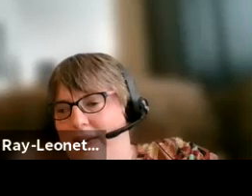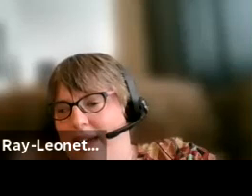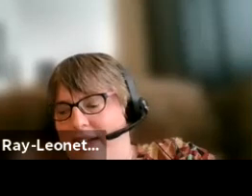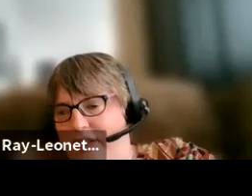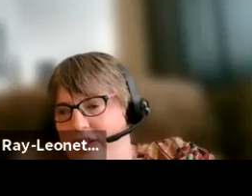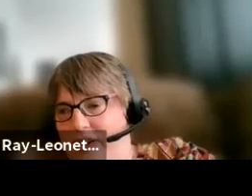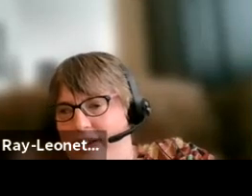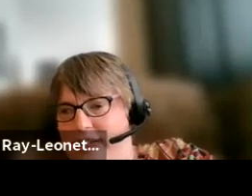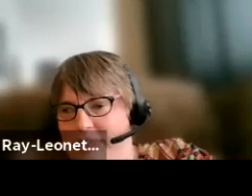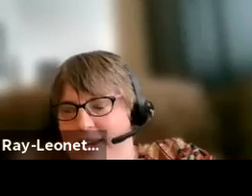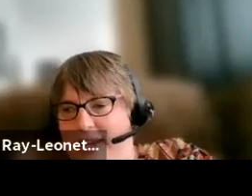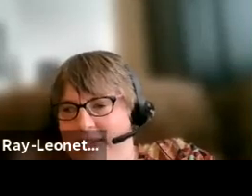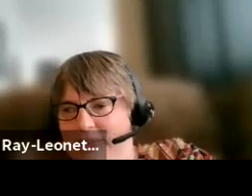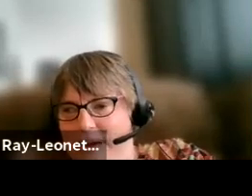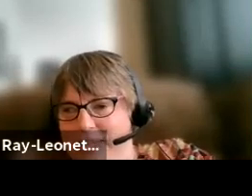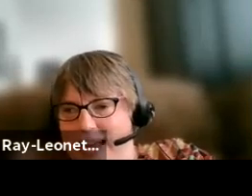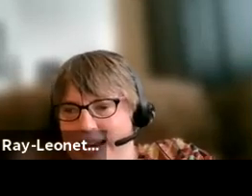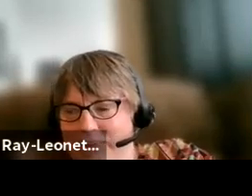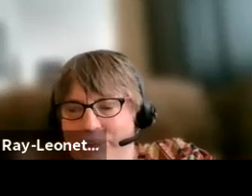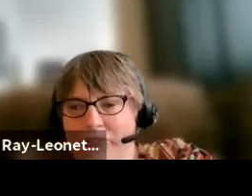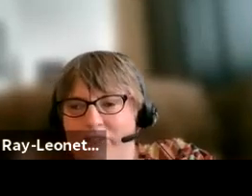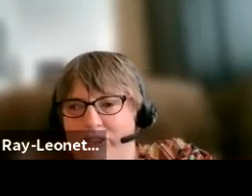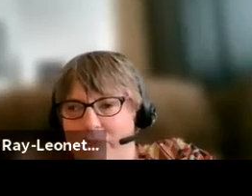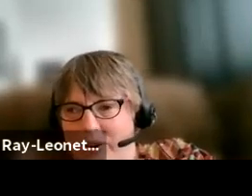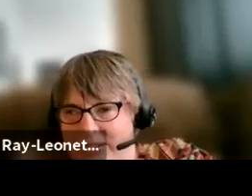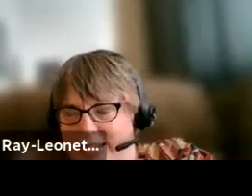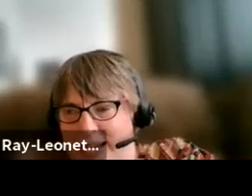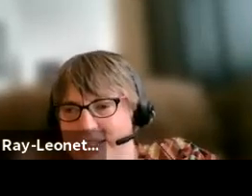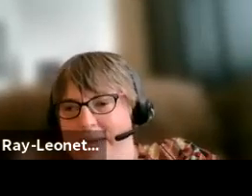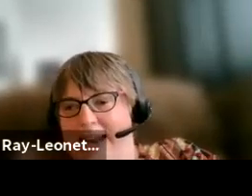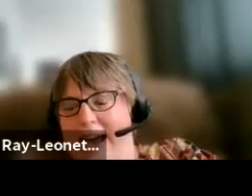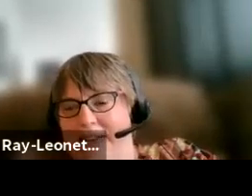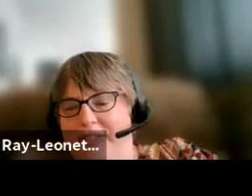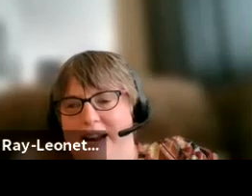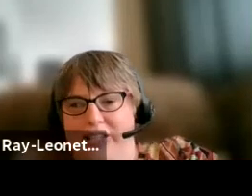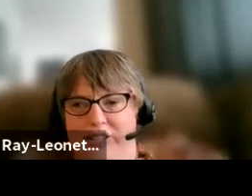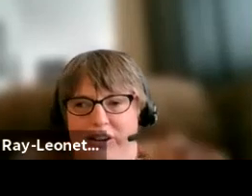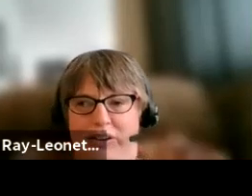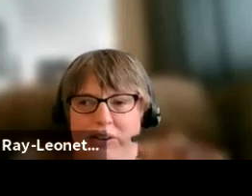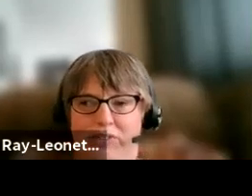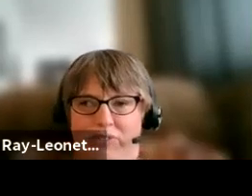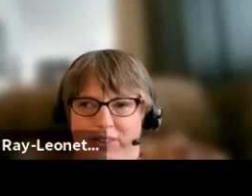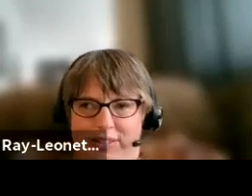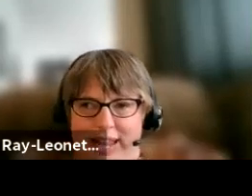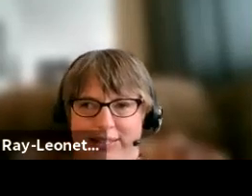on the Institute on Disabilities website for more details about how to register for the state's